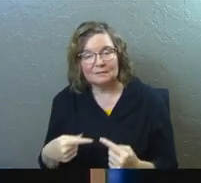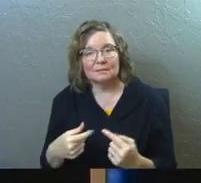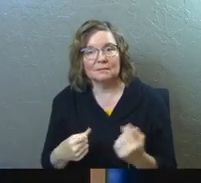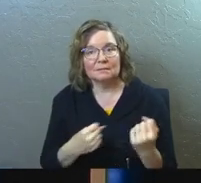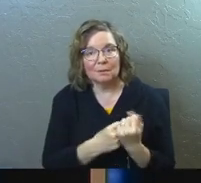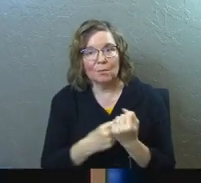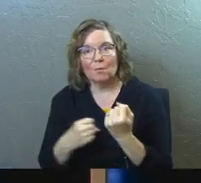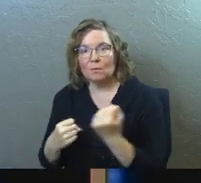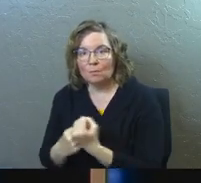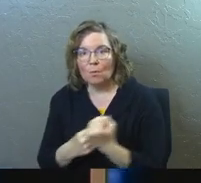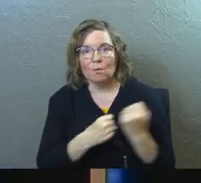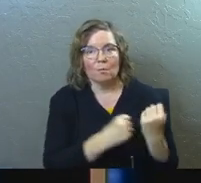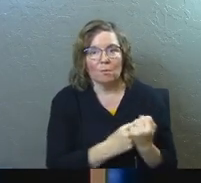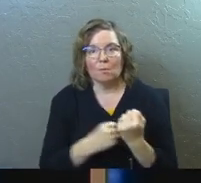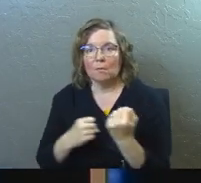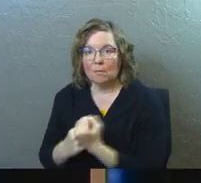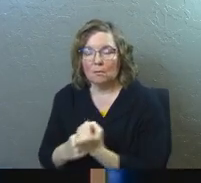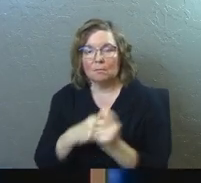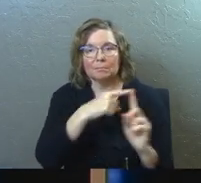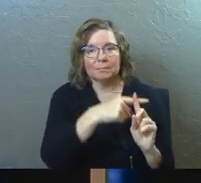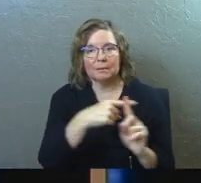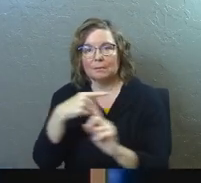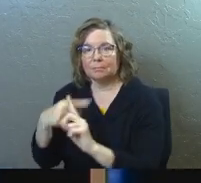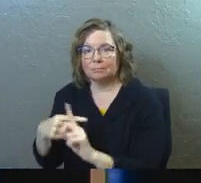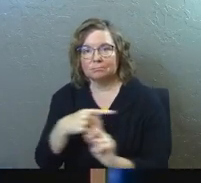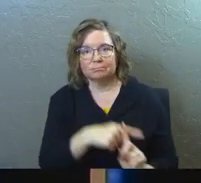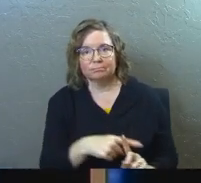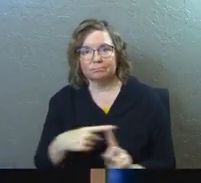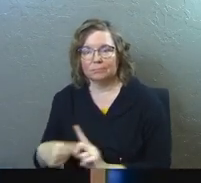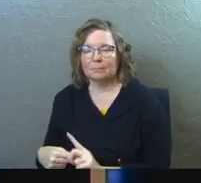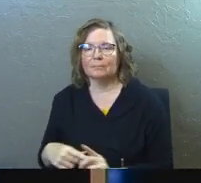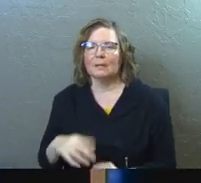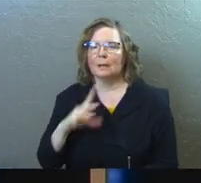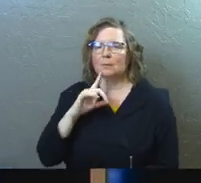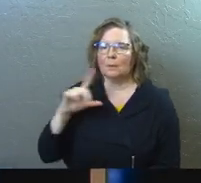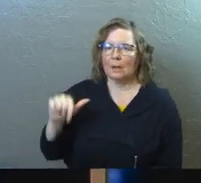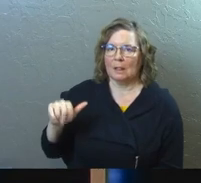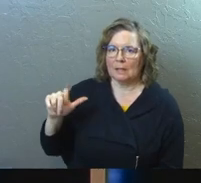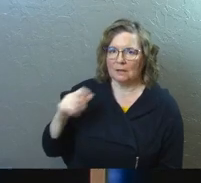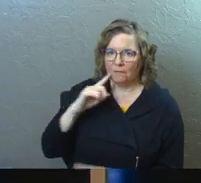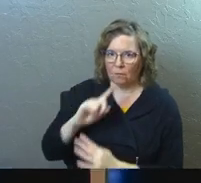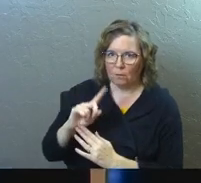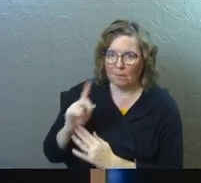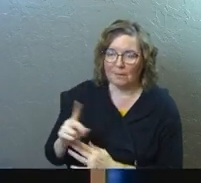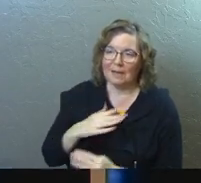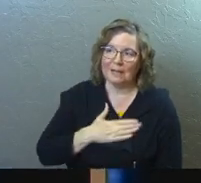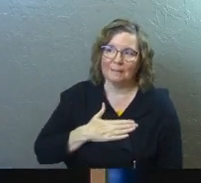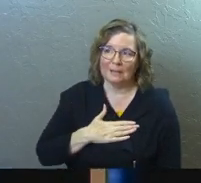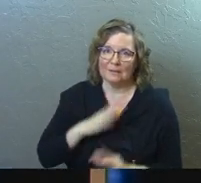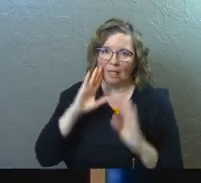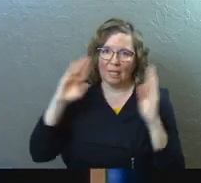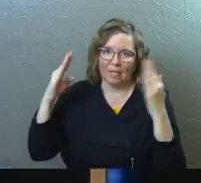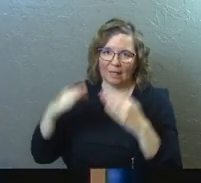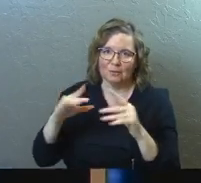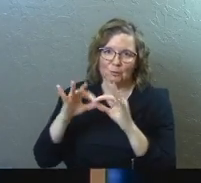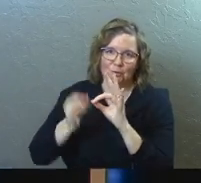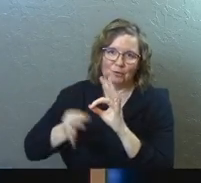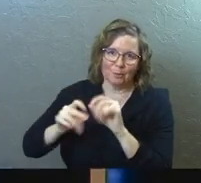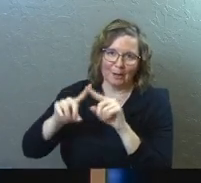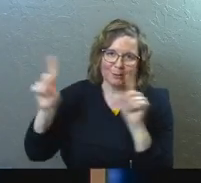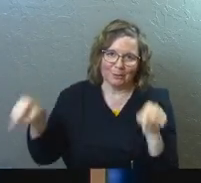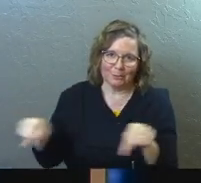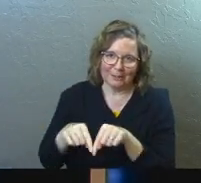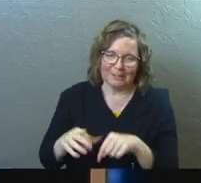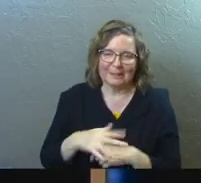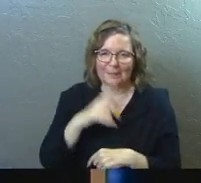better than either of you would have been alone. Let me talk about Linda for a second and, and, and please draw your attention to the interpreter